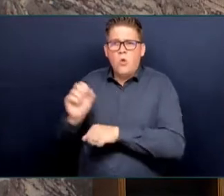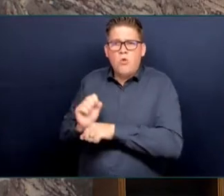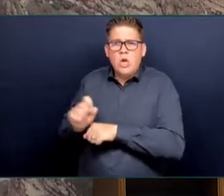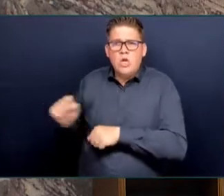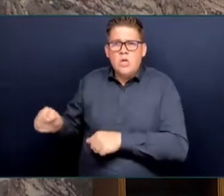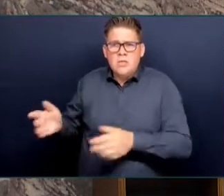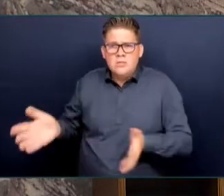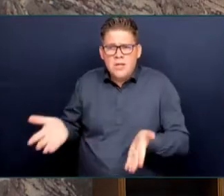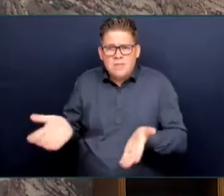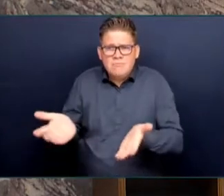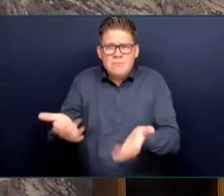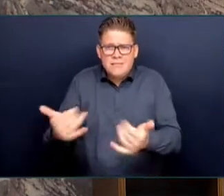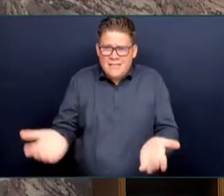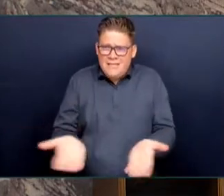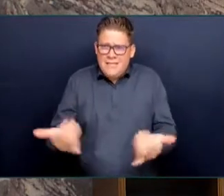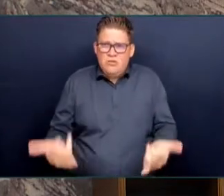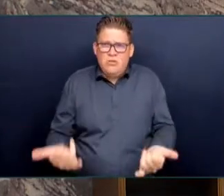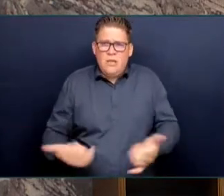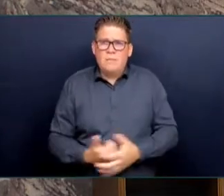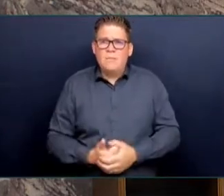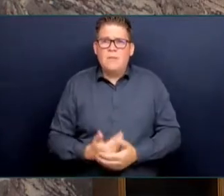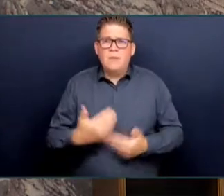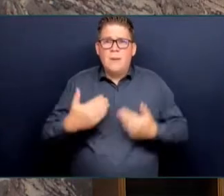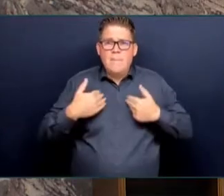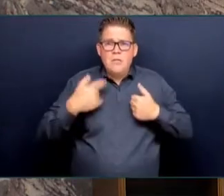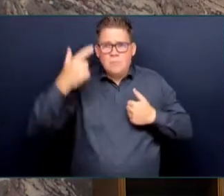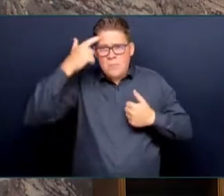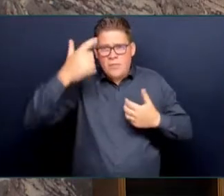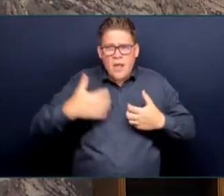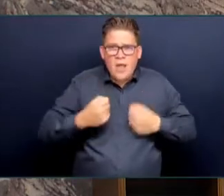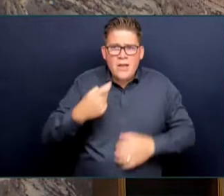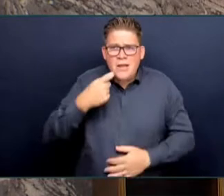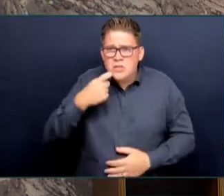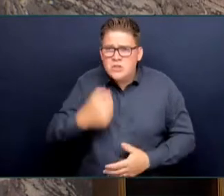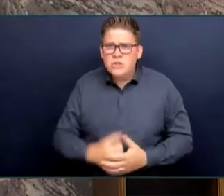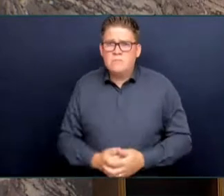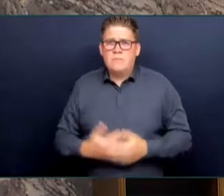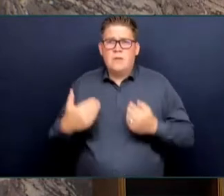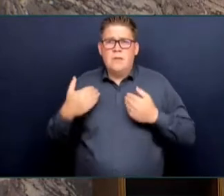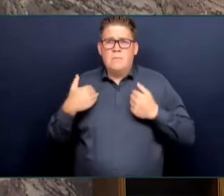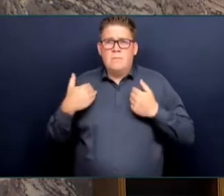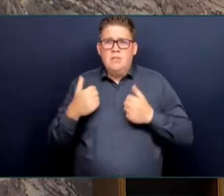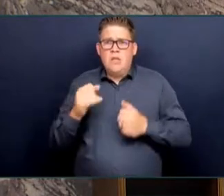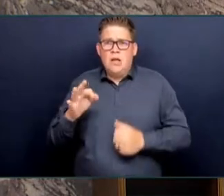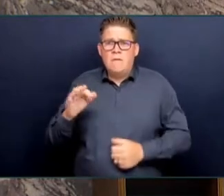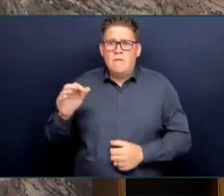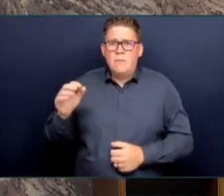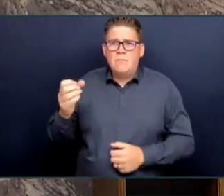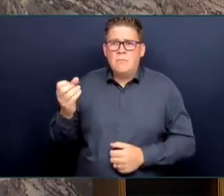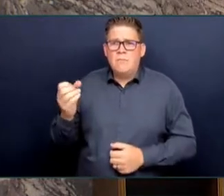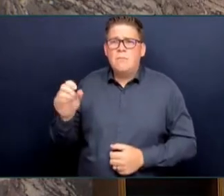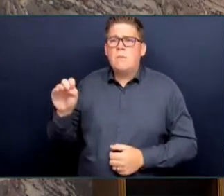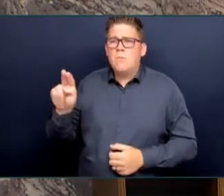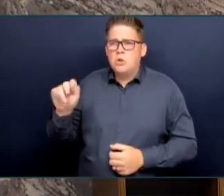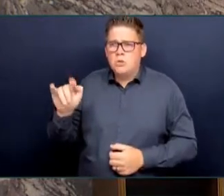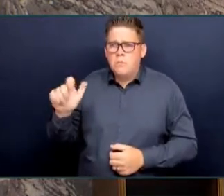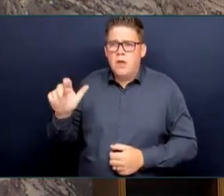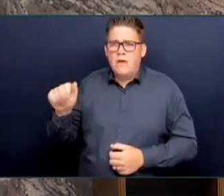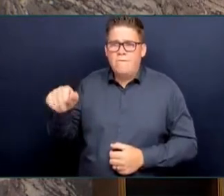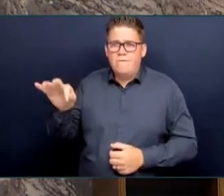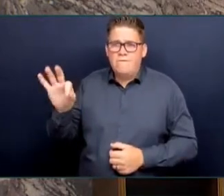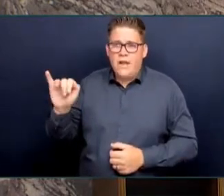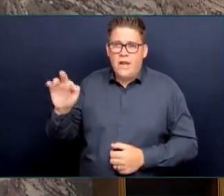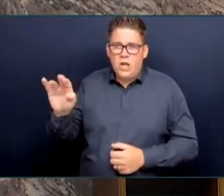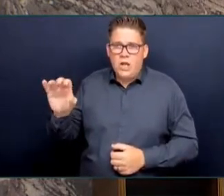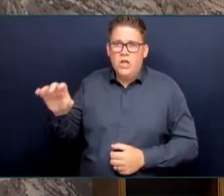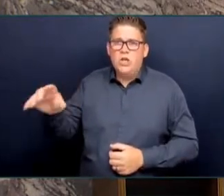the Minister of Municipal Affairs, the Member for Coquitlam, Bourke Mountain, they all are here and serve with this Attorney General. They can remind the Attorney General